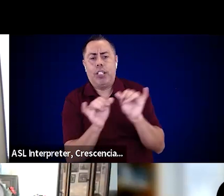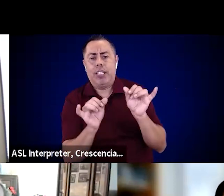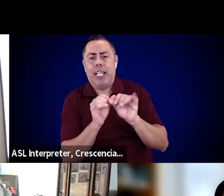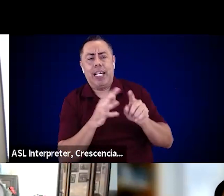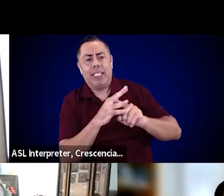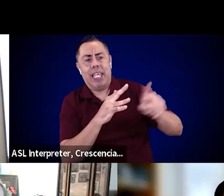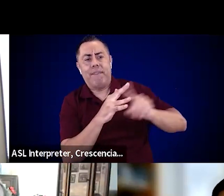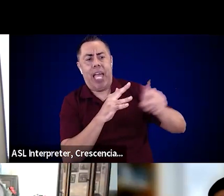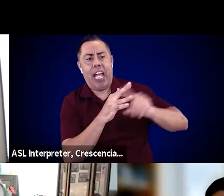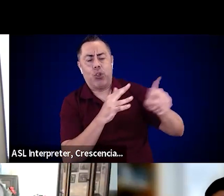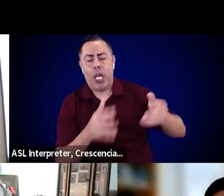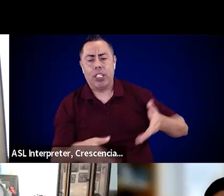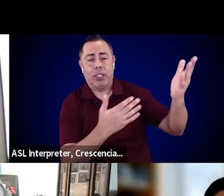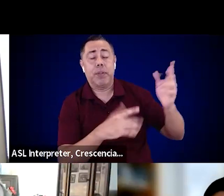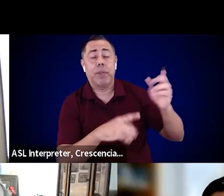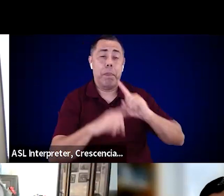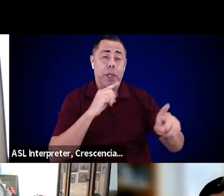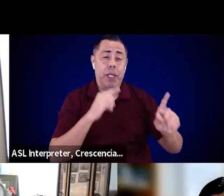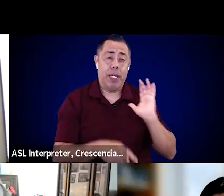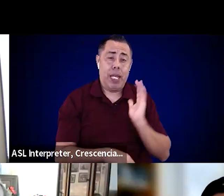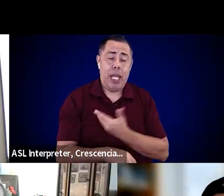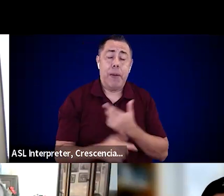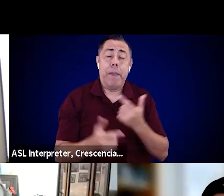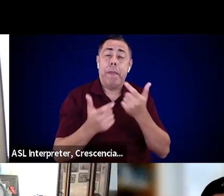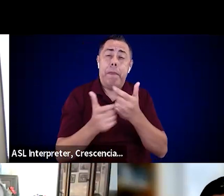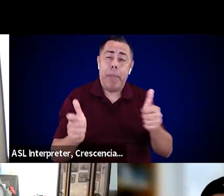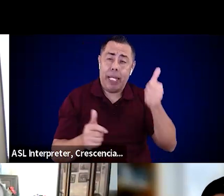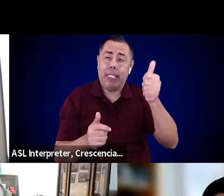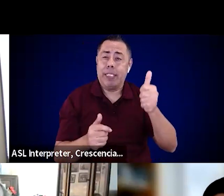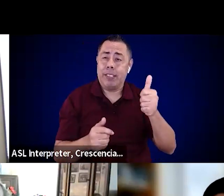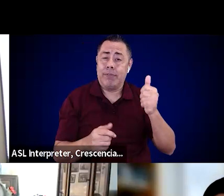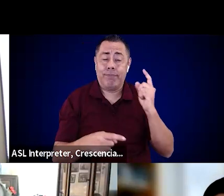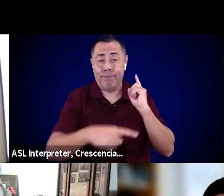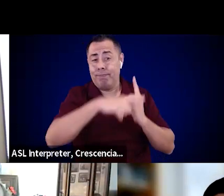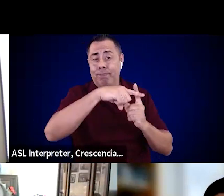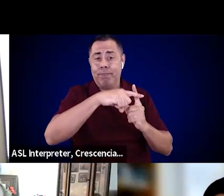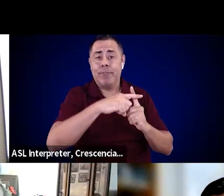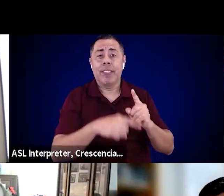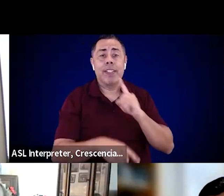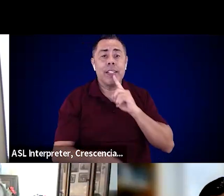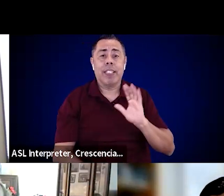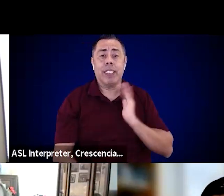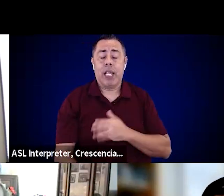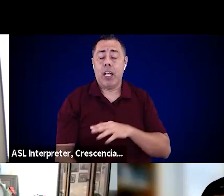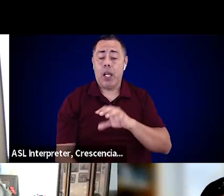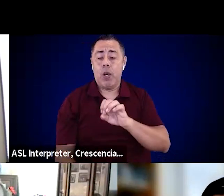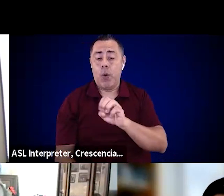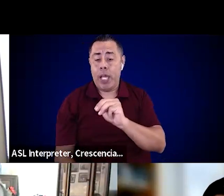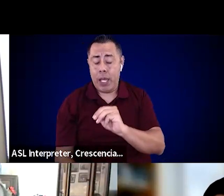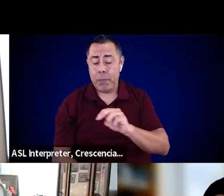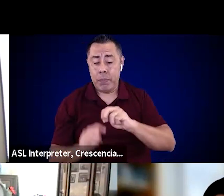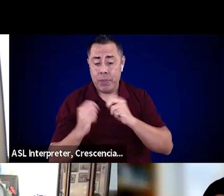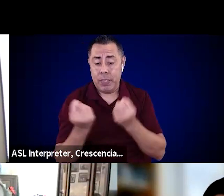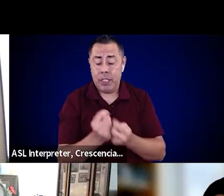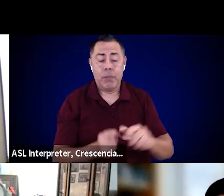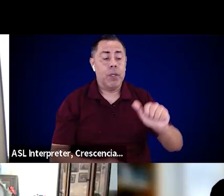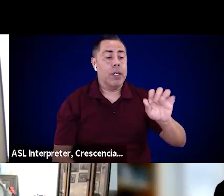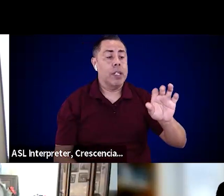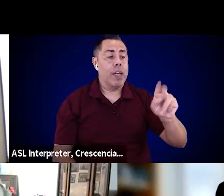is the commitment of both our AFN stakeholders and the OEM team to really empower communities.